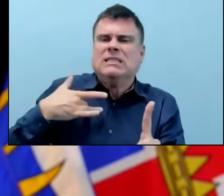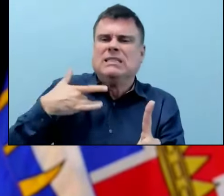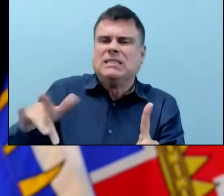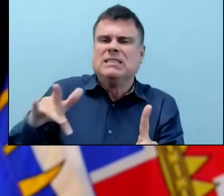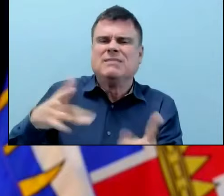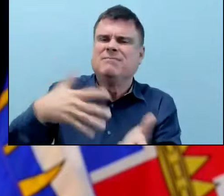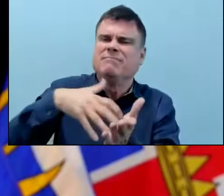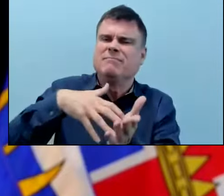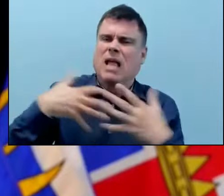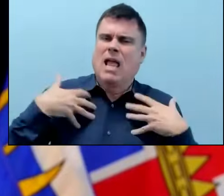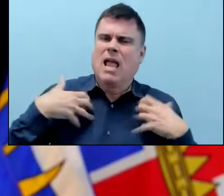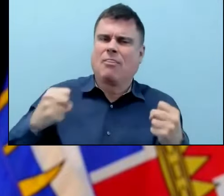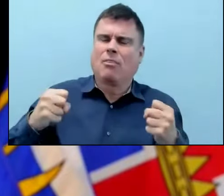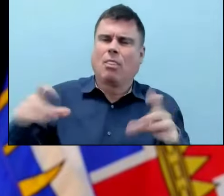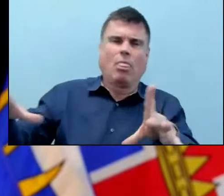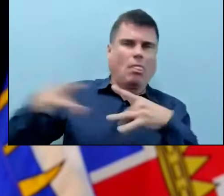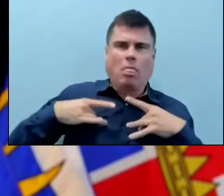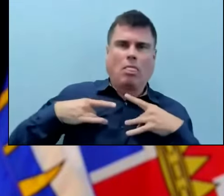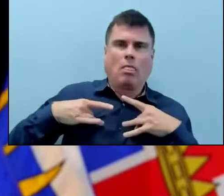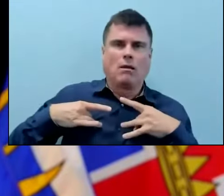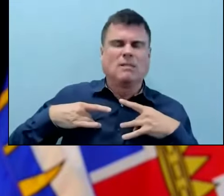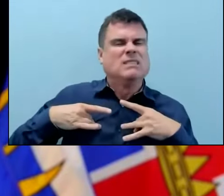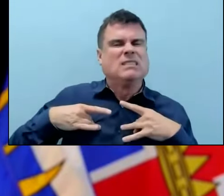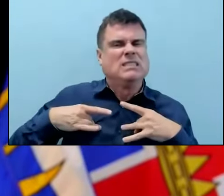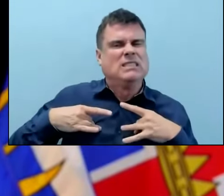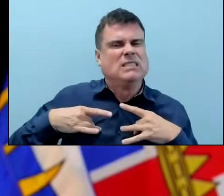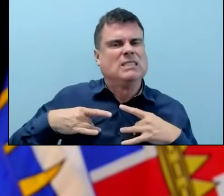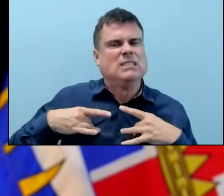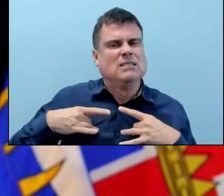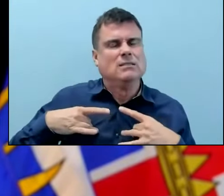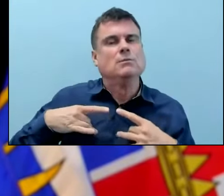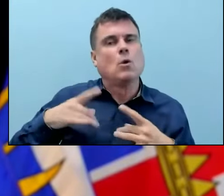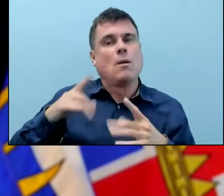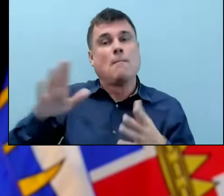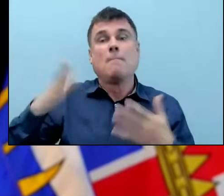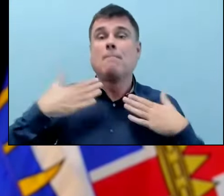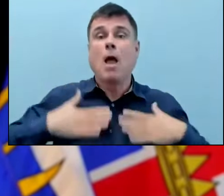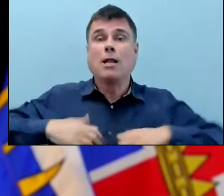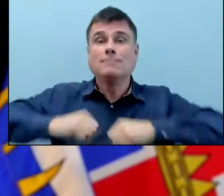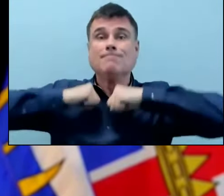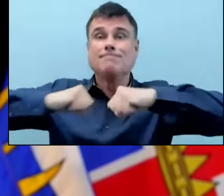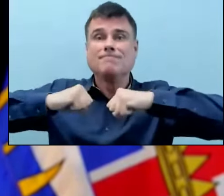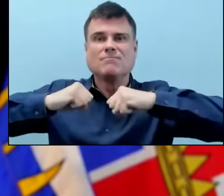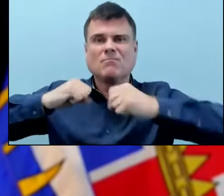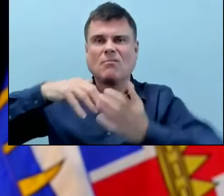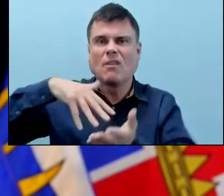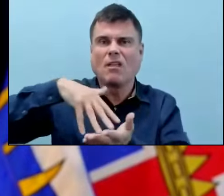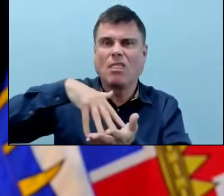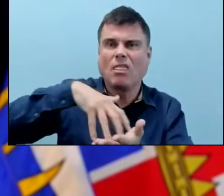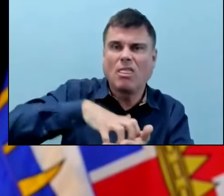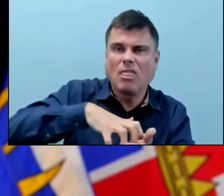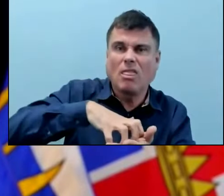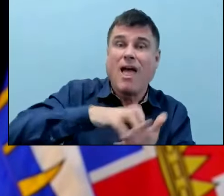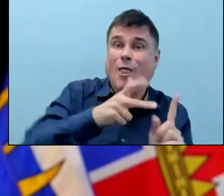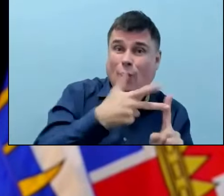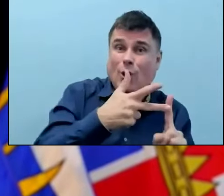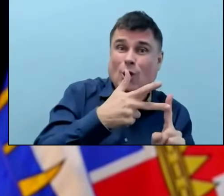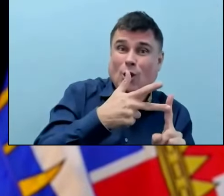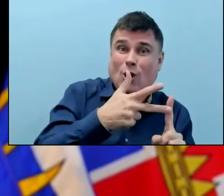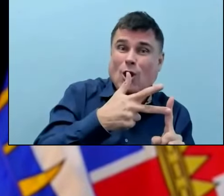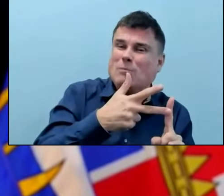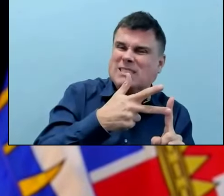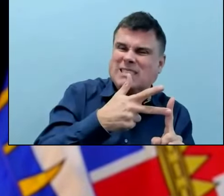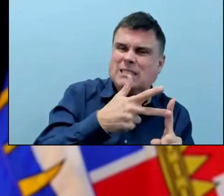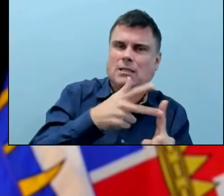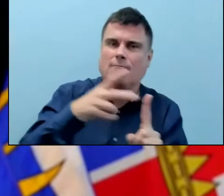Most of them have had their first booster, so their third shot. And the level of protection is